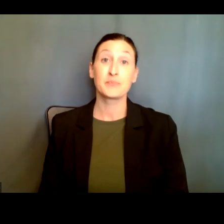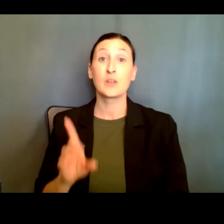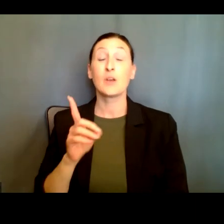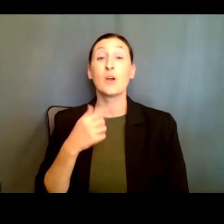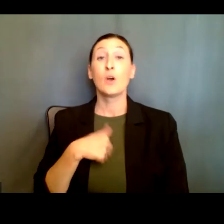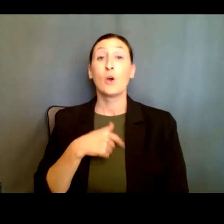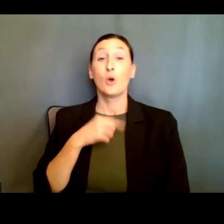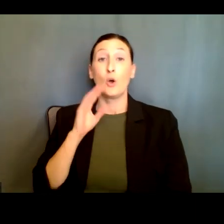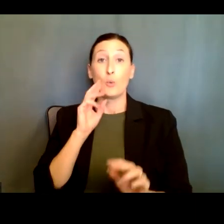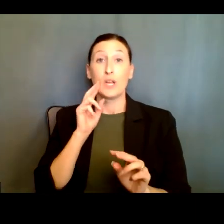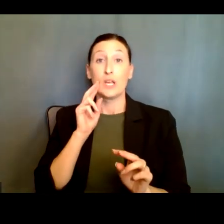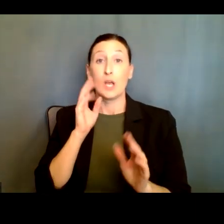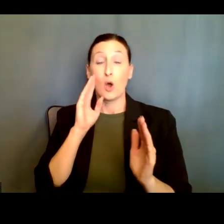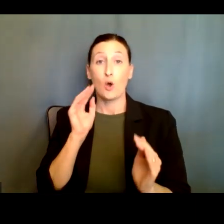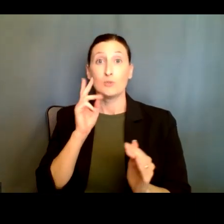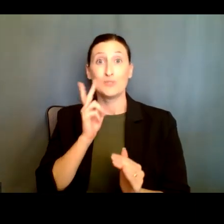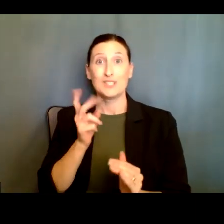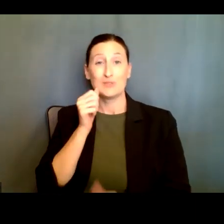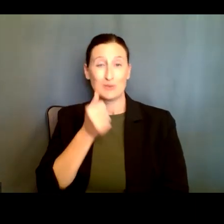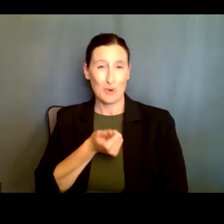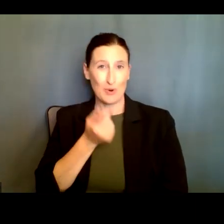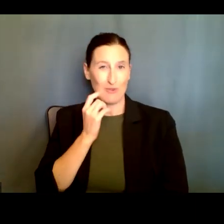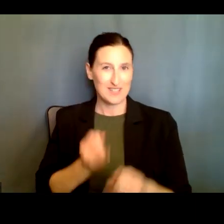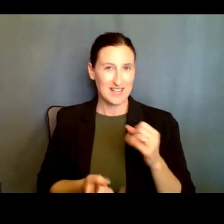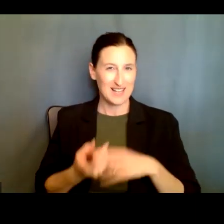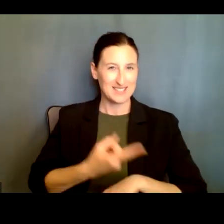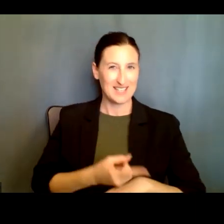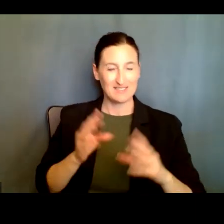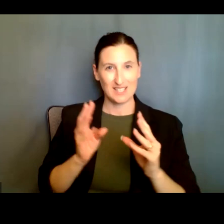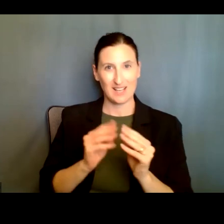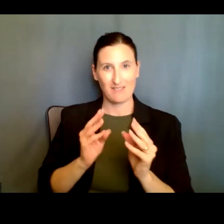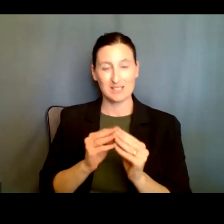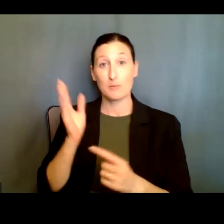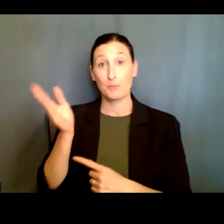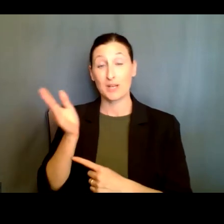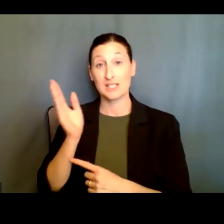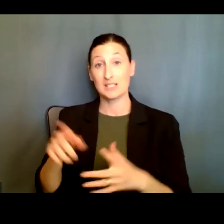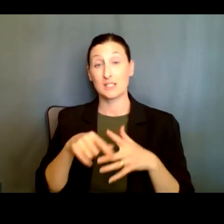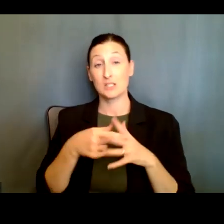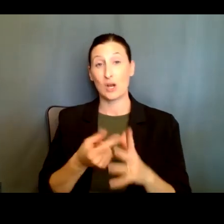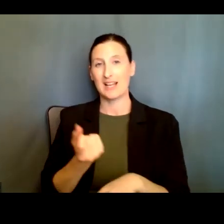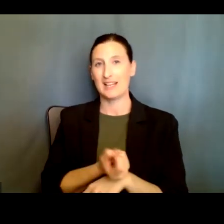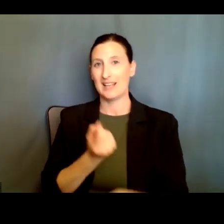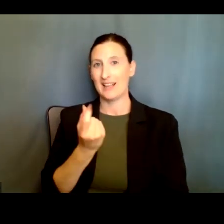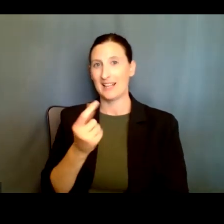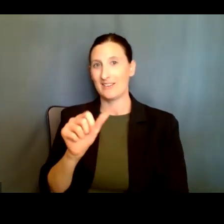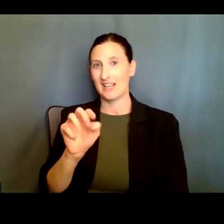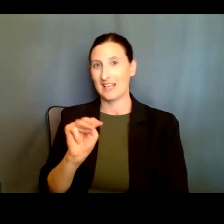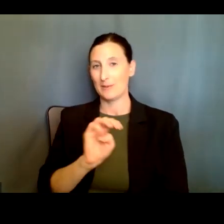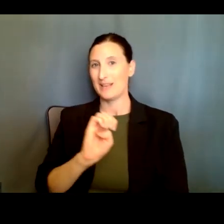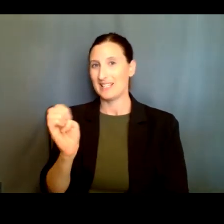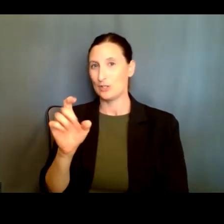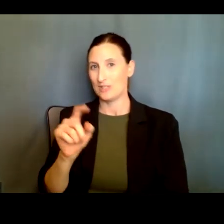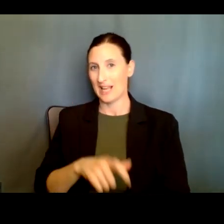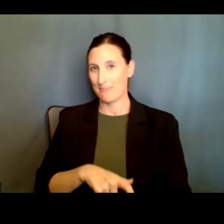hope to see you for the last day of our conference tomorrow. Um, start at 11 a.m. Eastern time. Um, thank you very